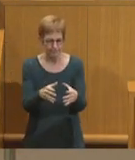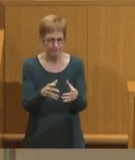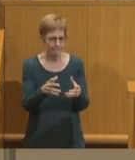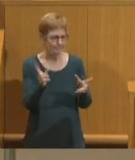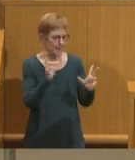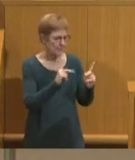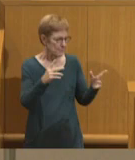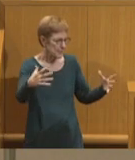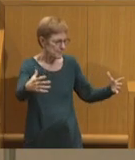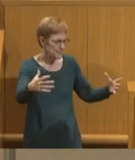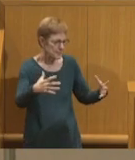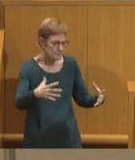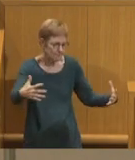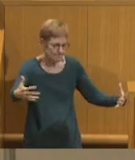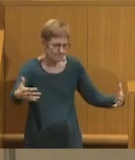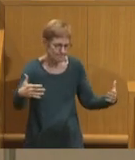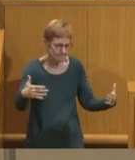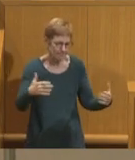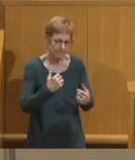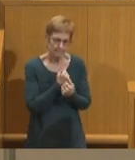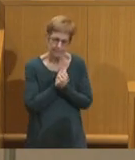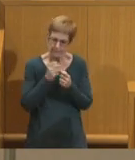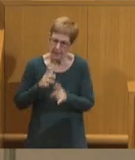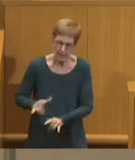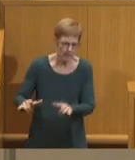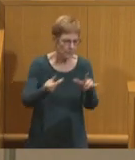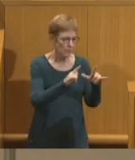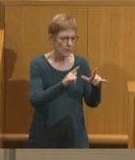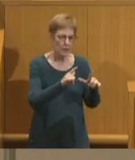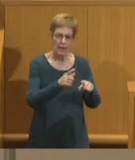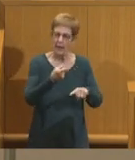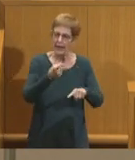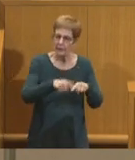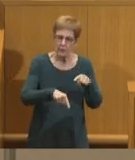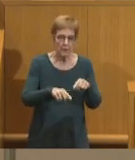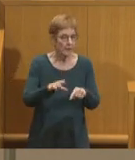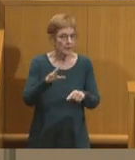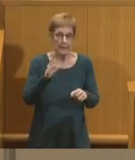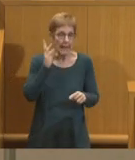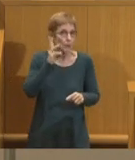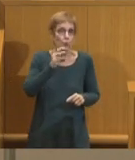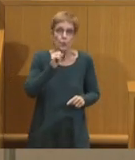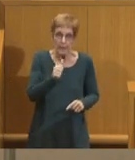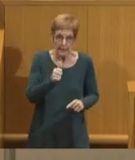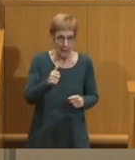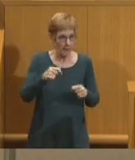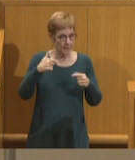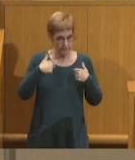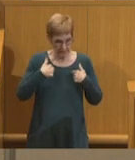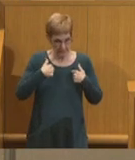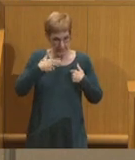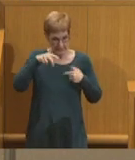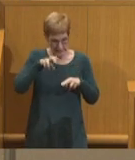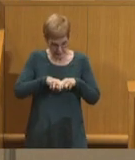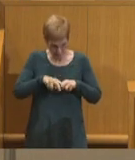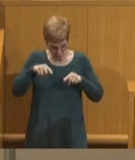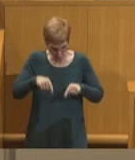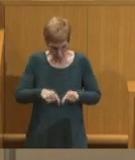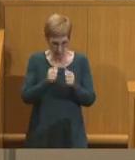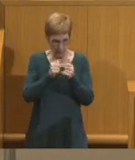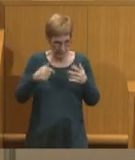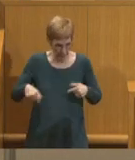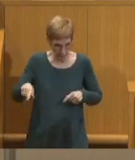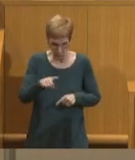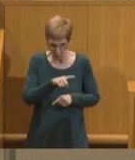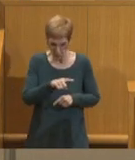way. I love you all. I could not and would not be here without you. The ride has been